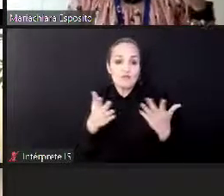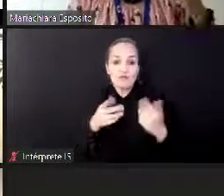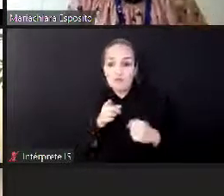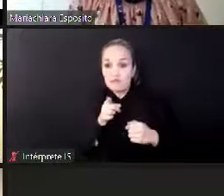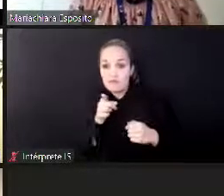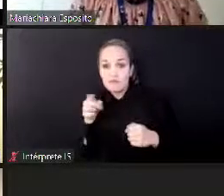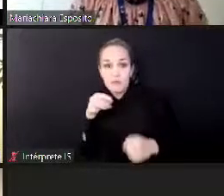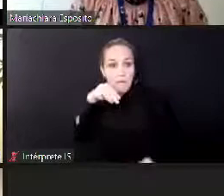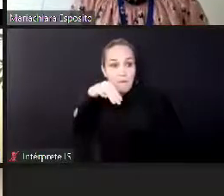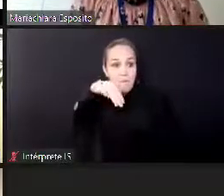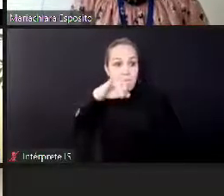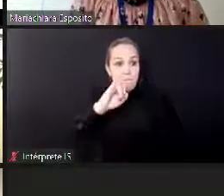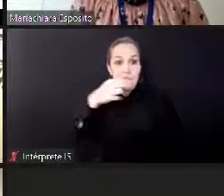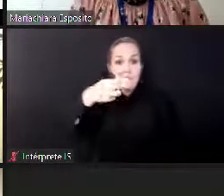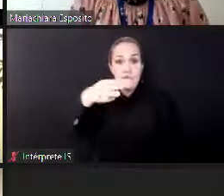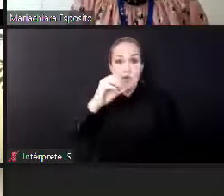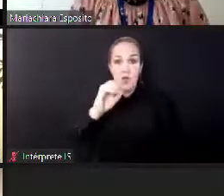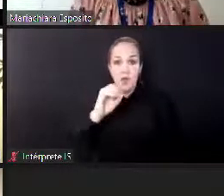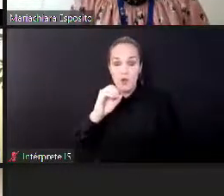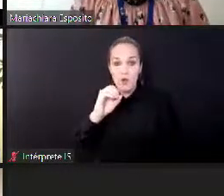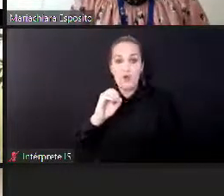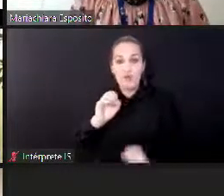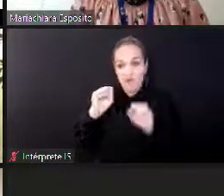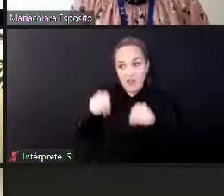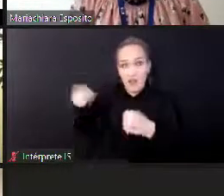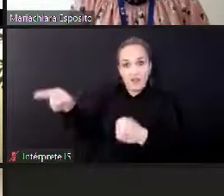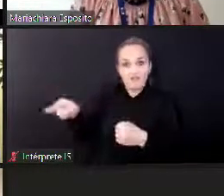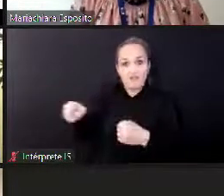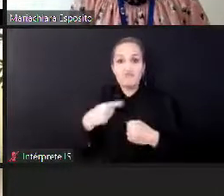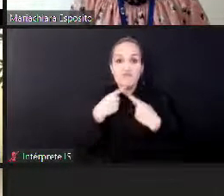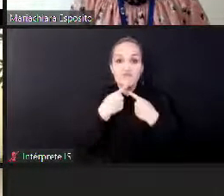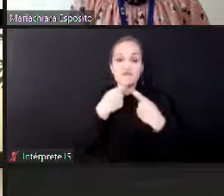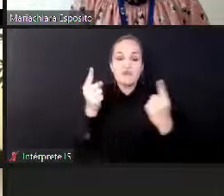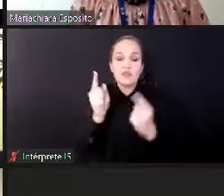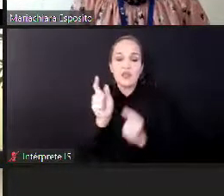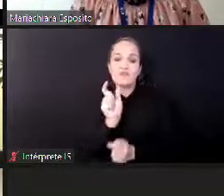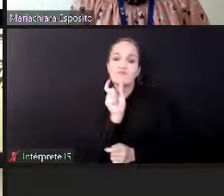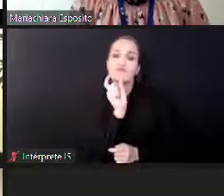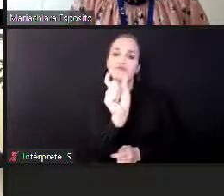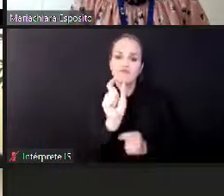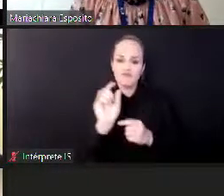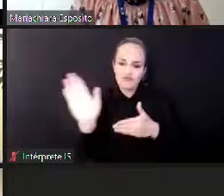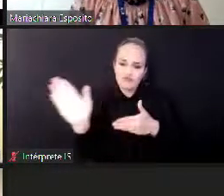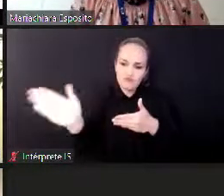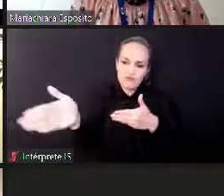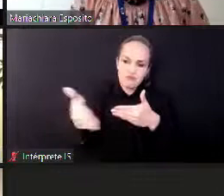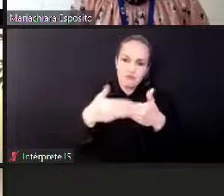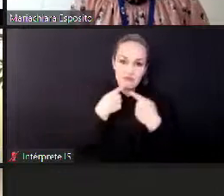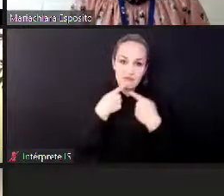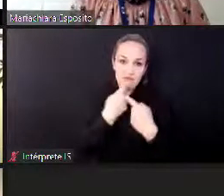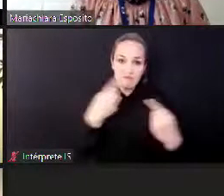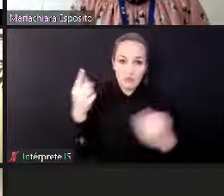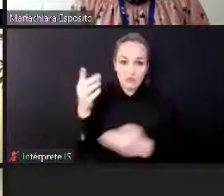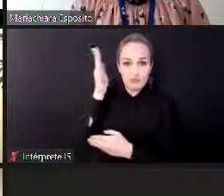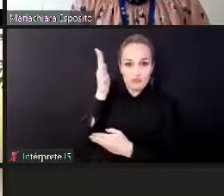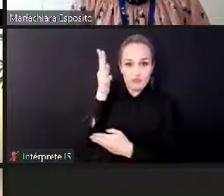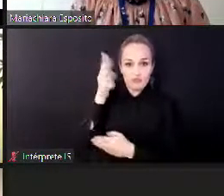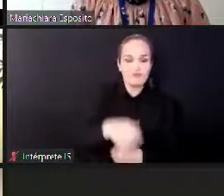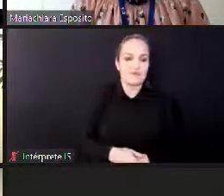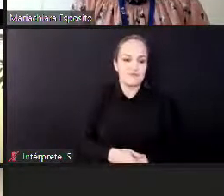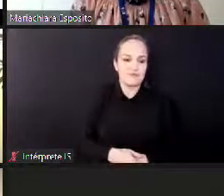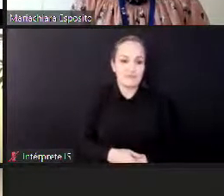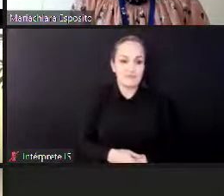conclude. Frédéric, over to you. Thank you, Frédéric. And thank you, dear panelists. This was really amazing.